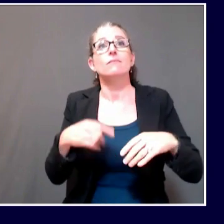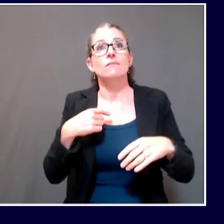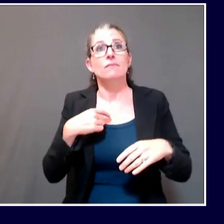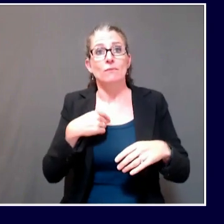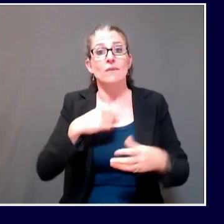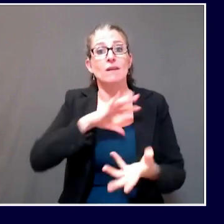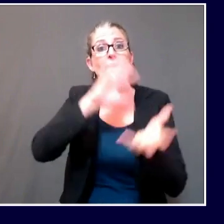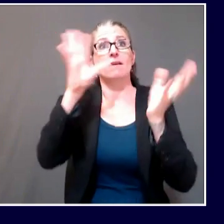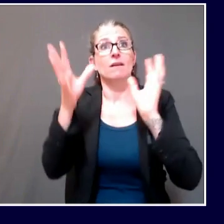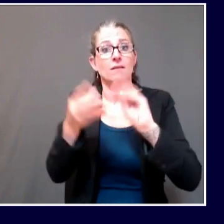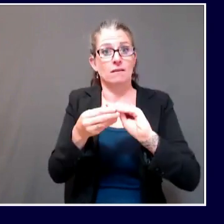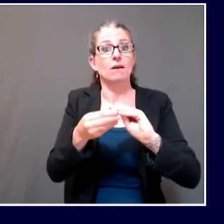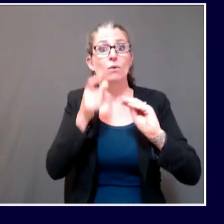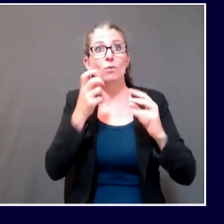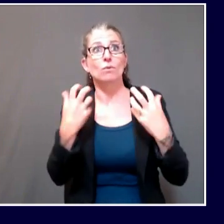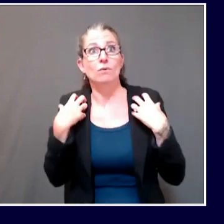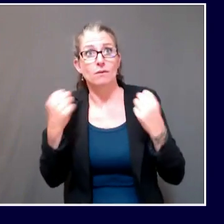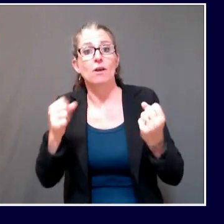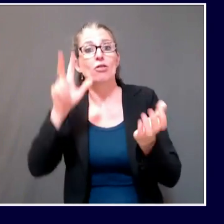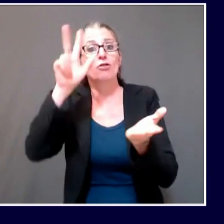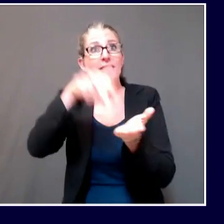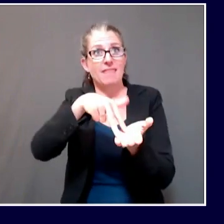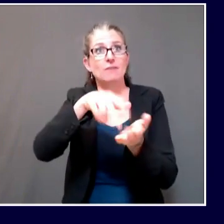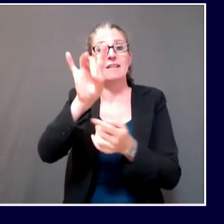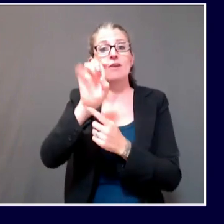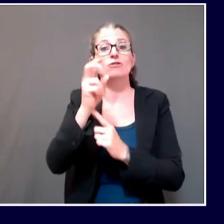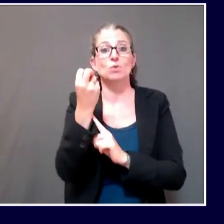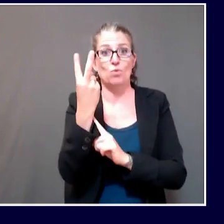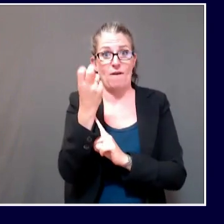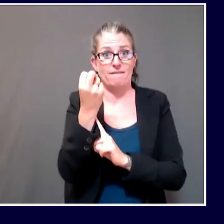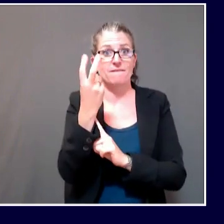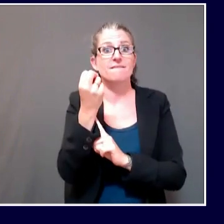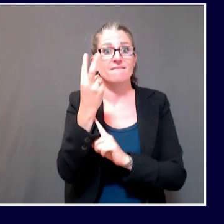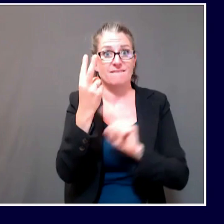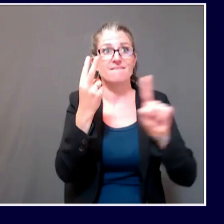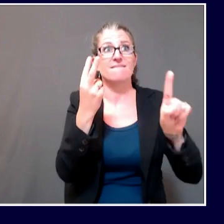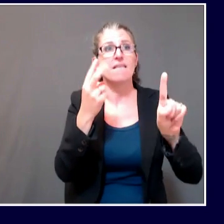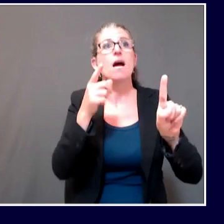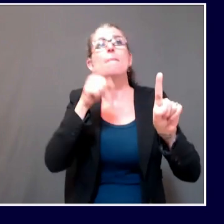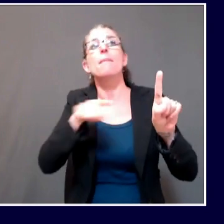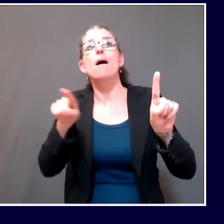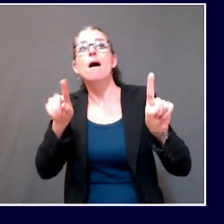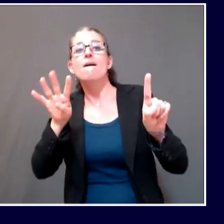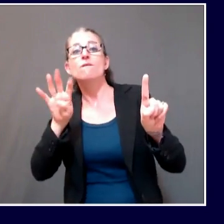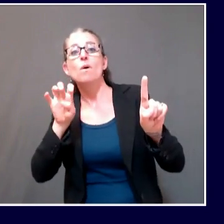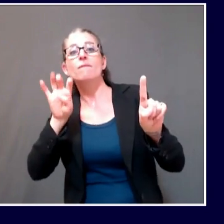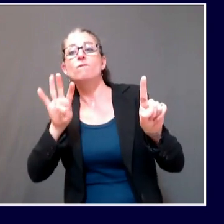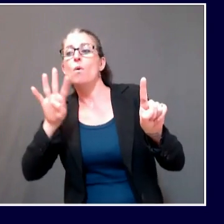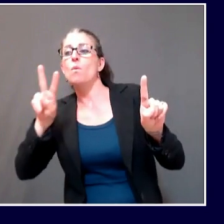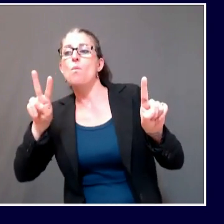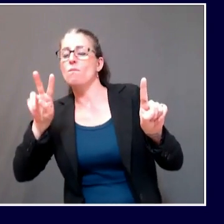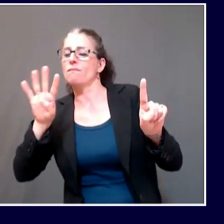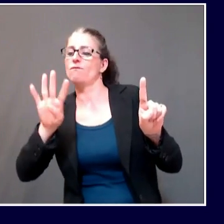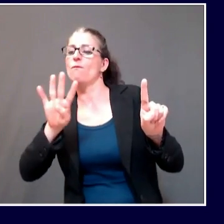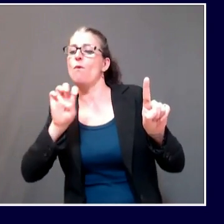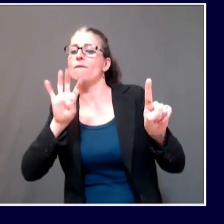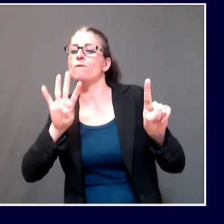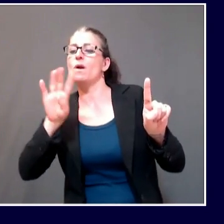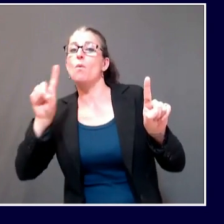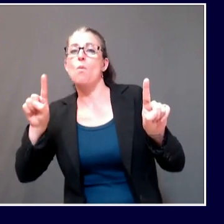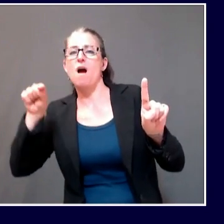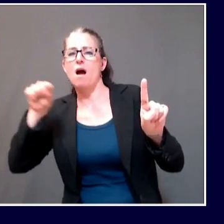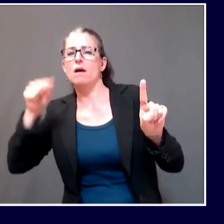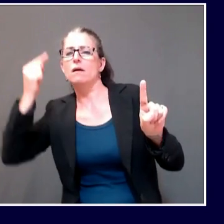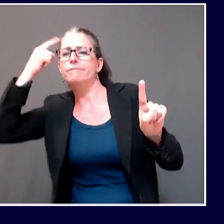confirmed cases and 441 are probable cases. Right now in the state, there are seven